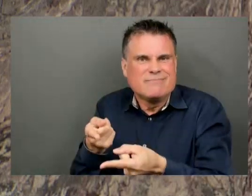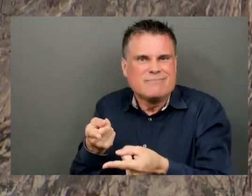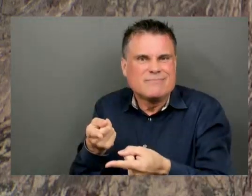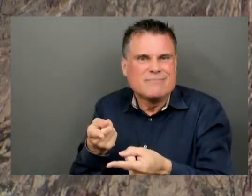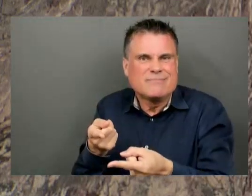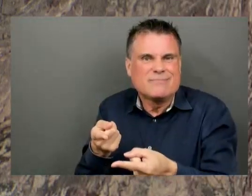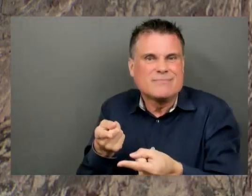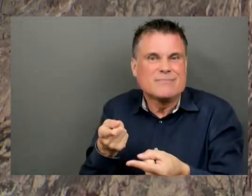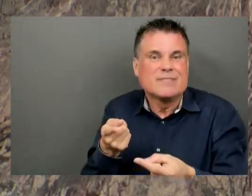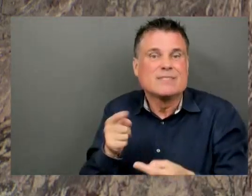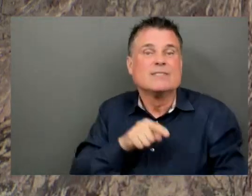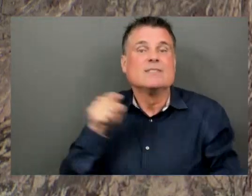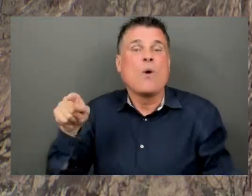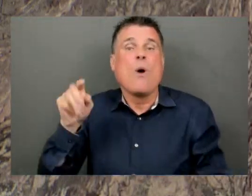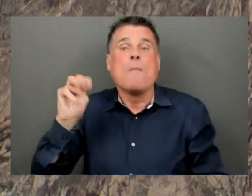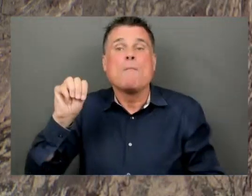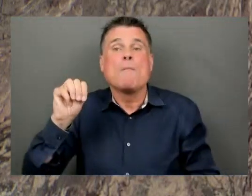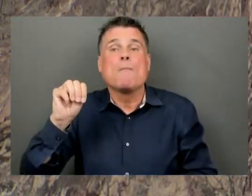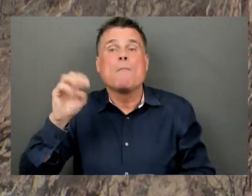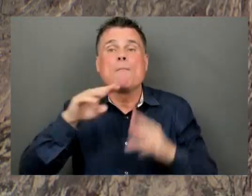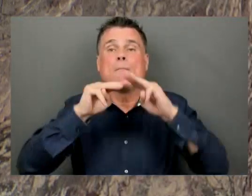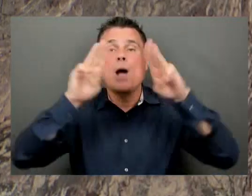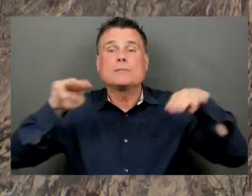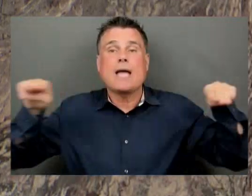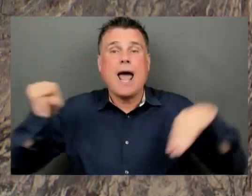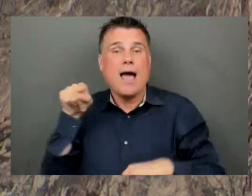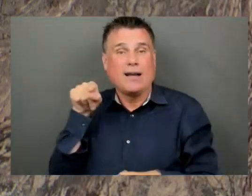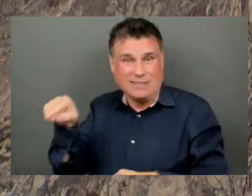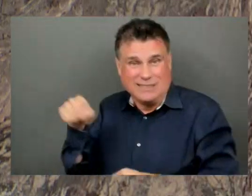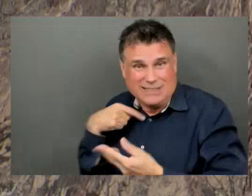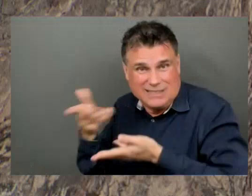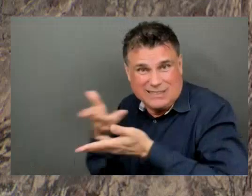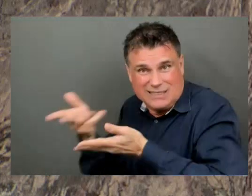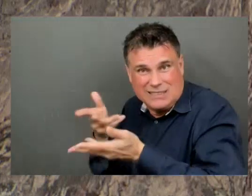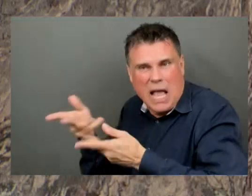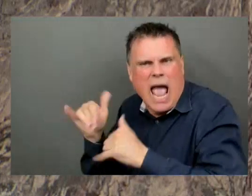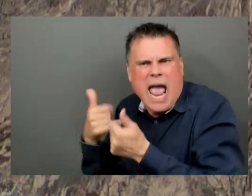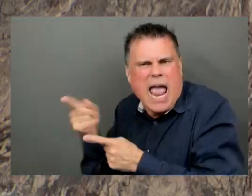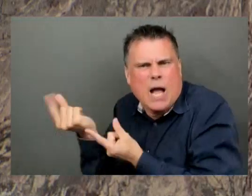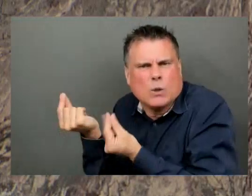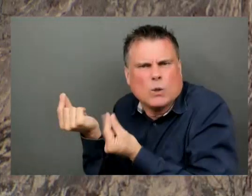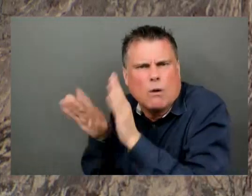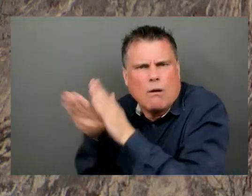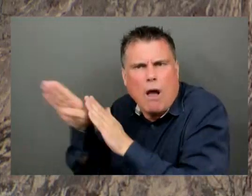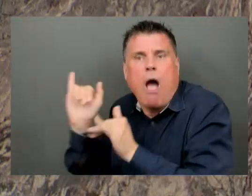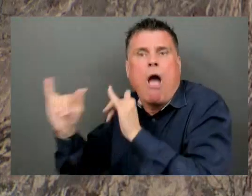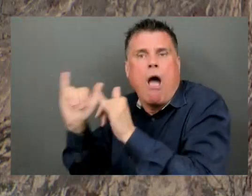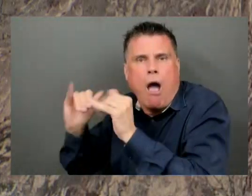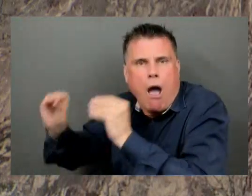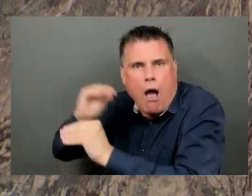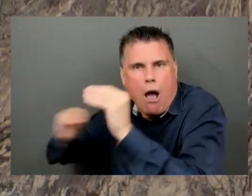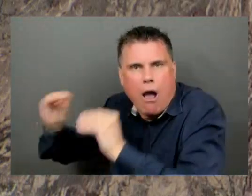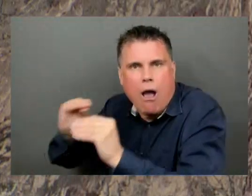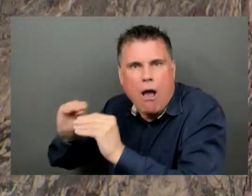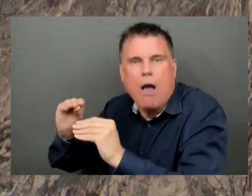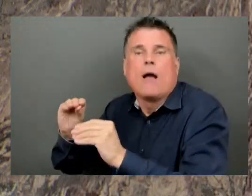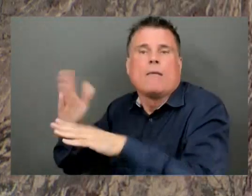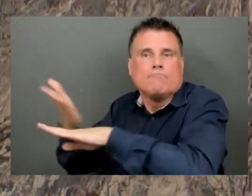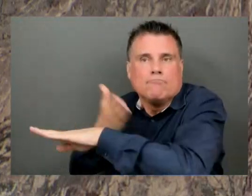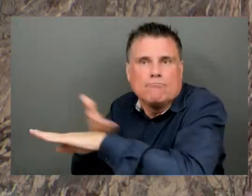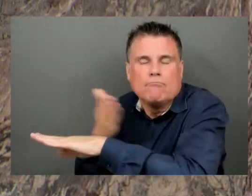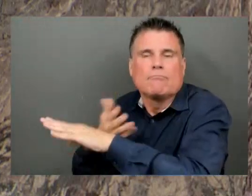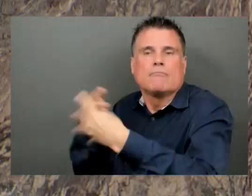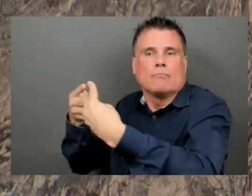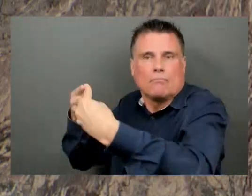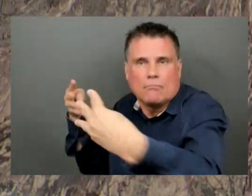inform and monitor and maintain electric fences so that they are effective and, importantly, of little cost to ranchers. Replicating